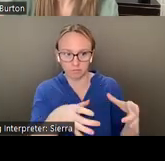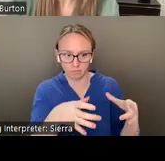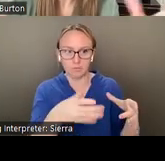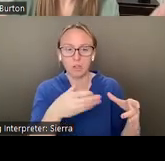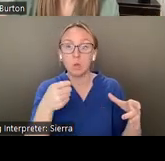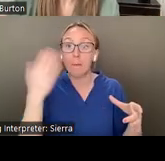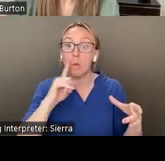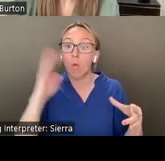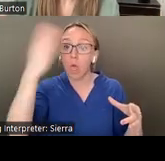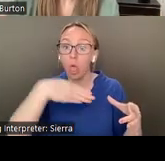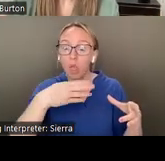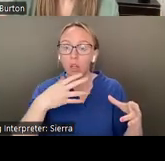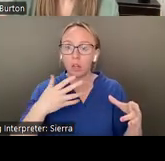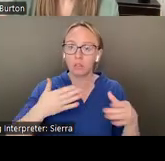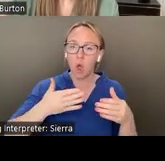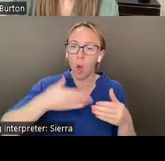laying in the grass.